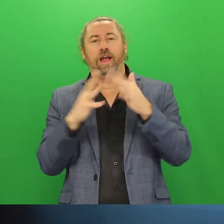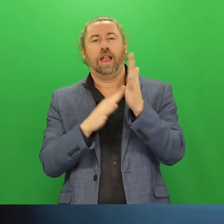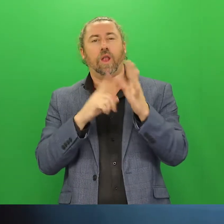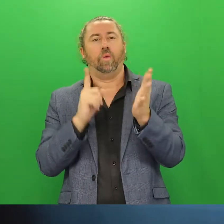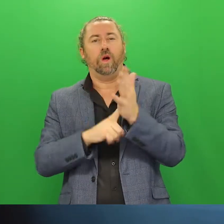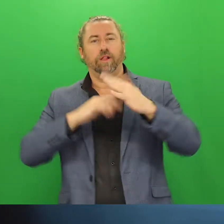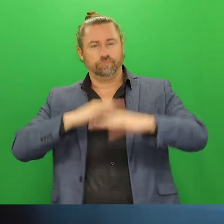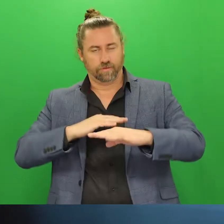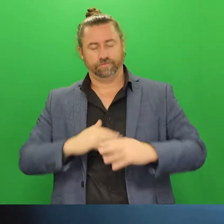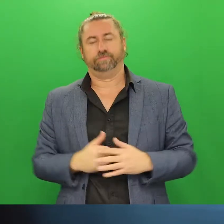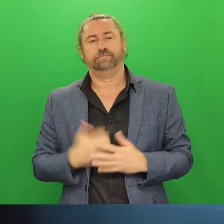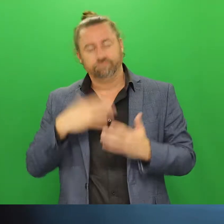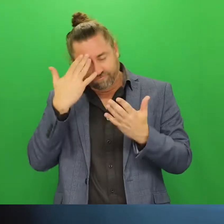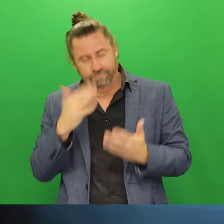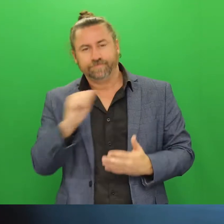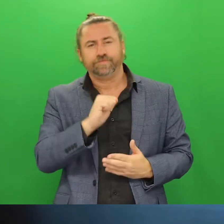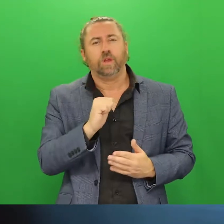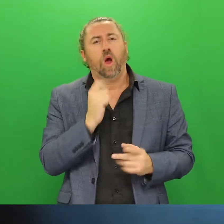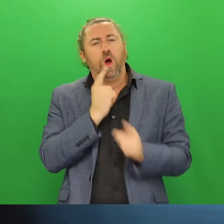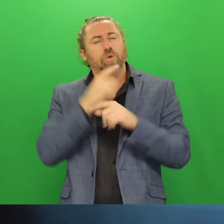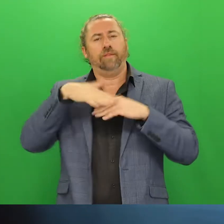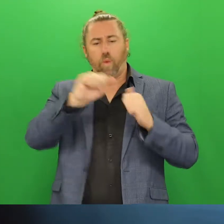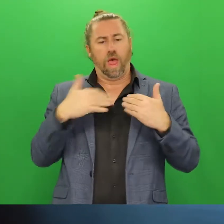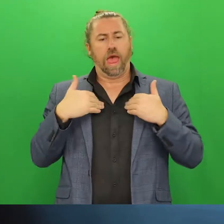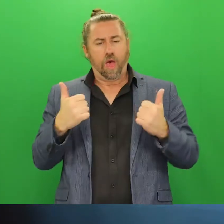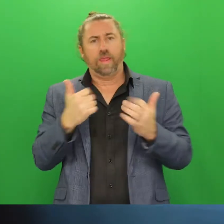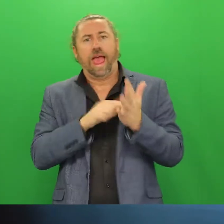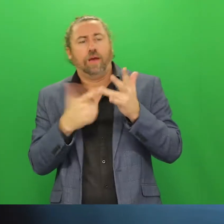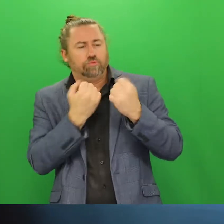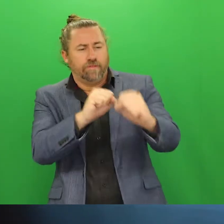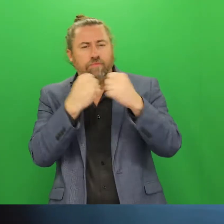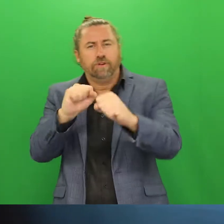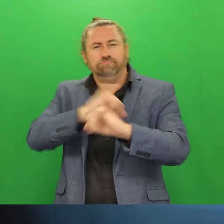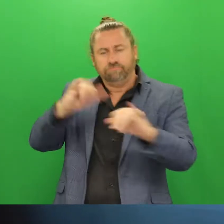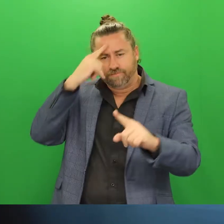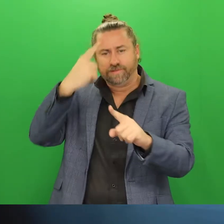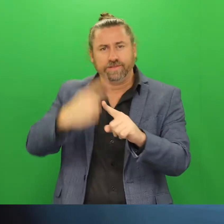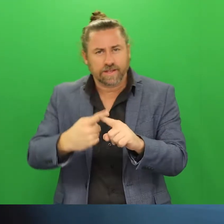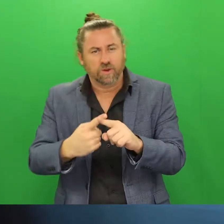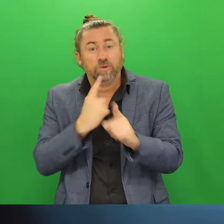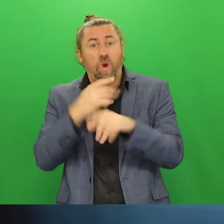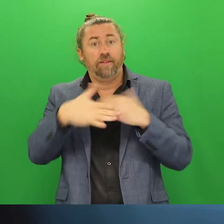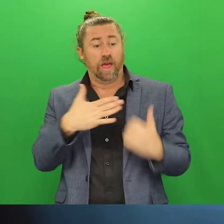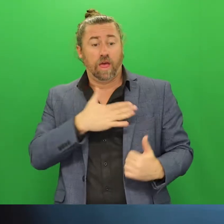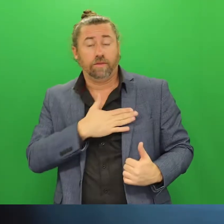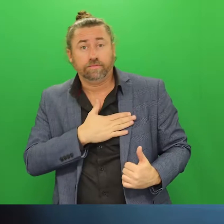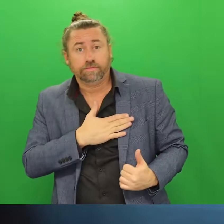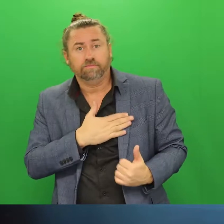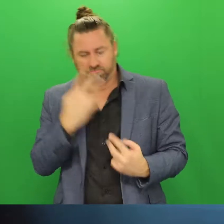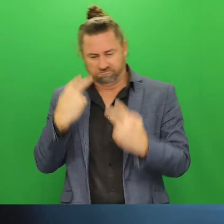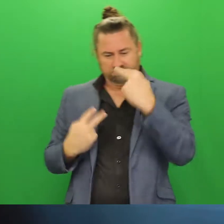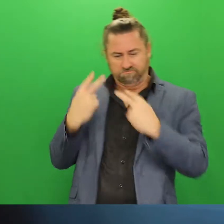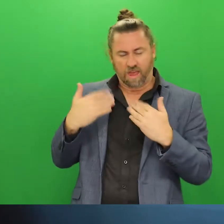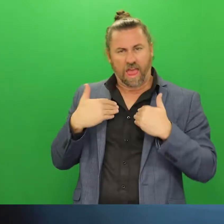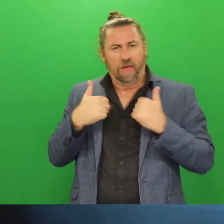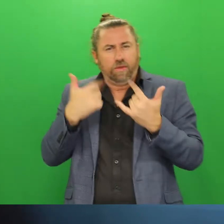Country. And we're going to talk about preventative health measures. We're going to talk about heart health checks, we're going to talk about how